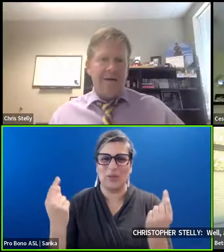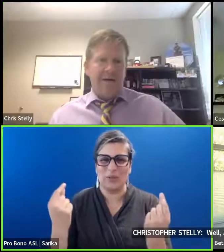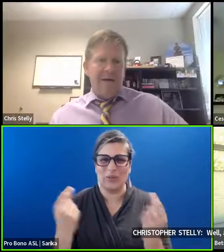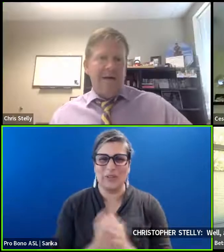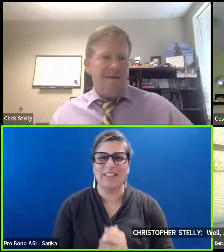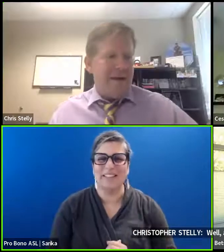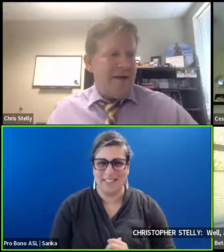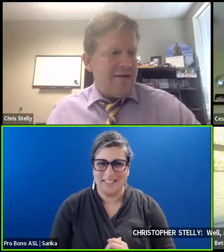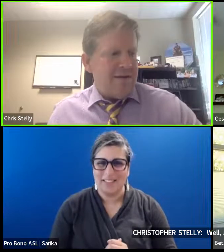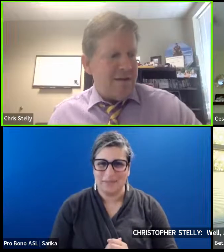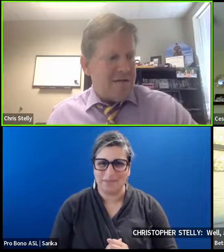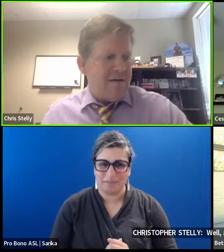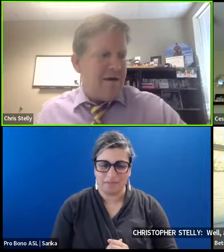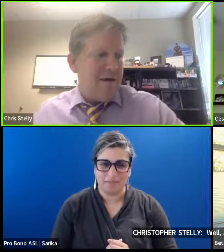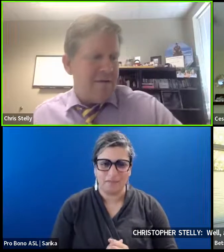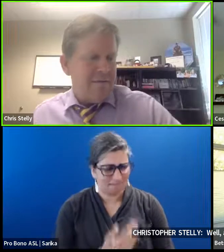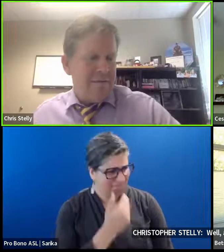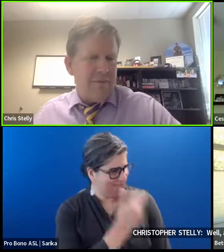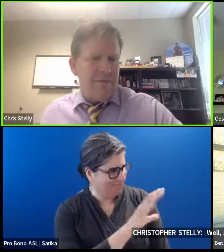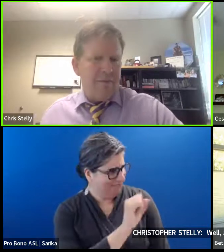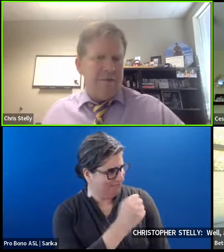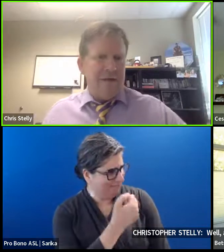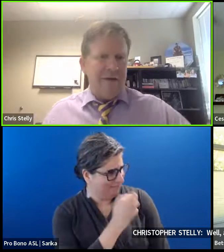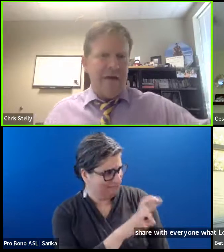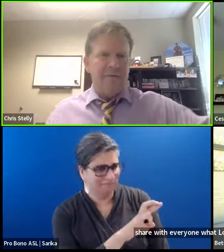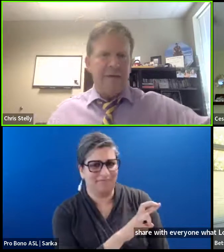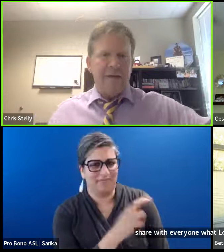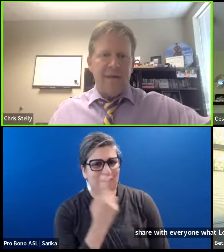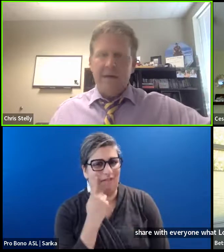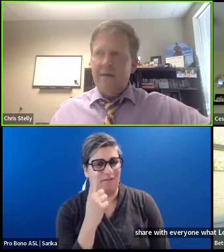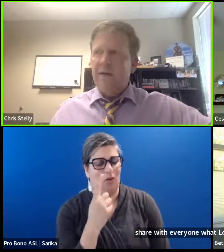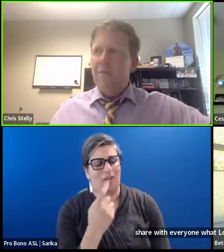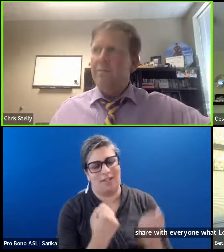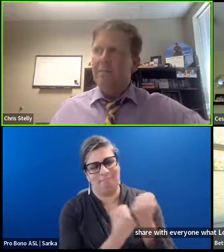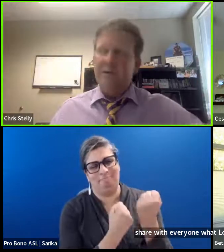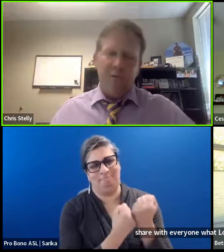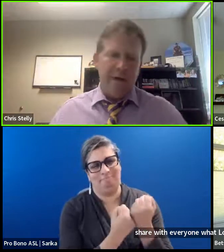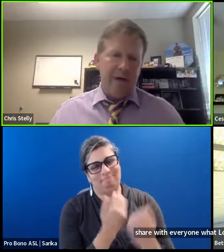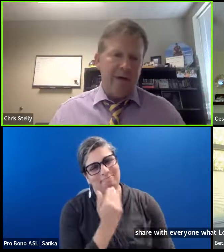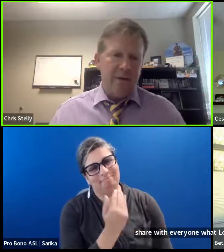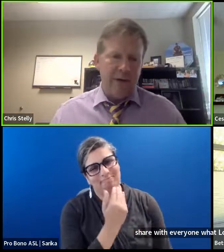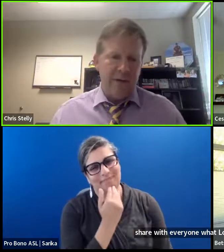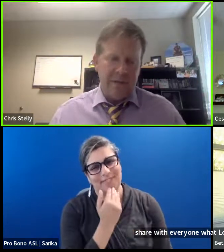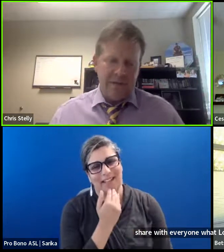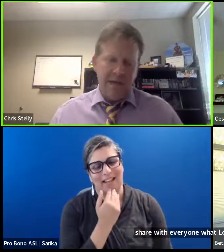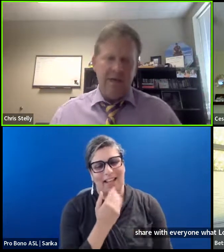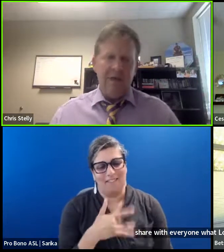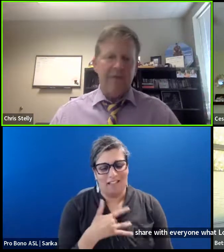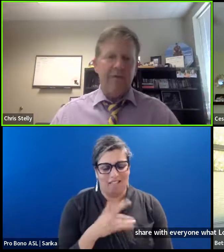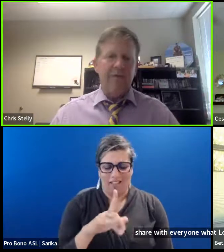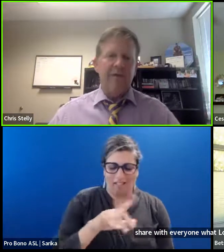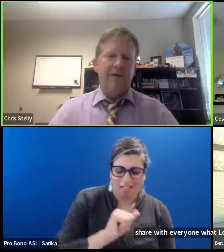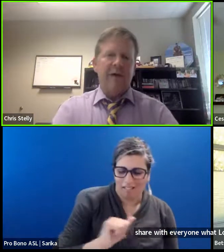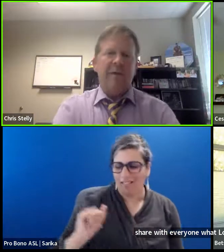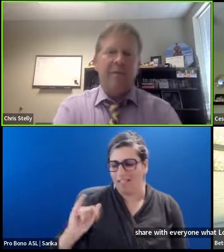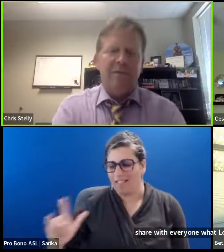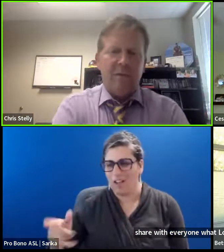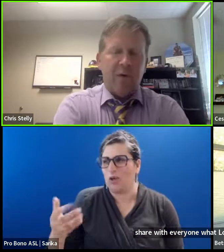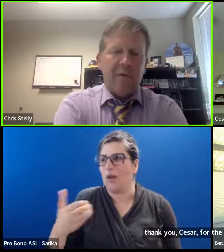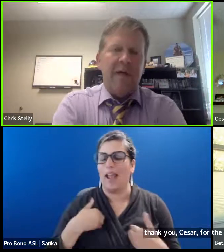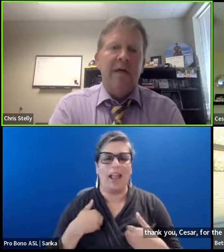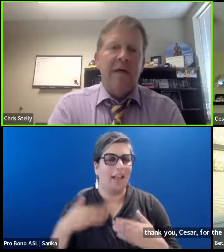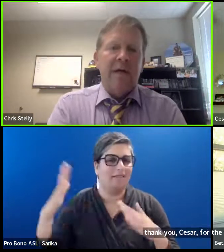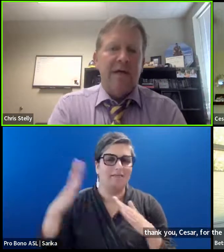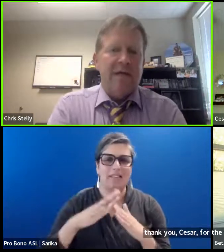And uh. And thank you. Cesar. For. For the shout outs. think. know. Between Illinois and Louisiana. You have two of the top.